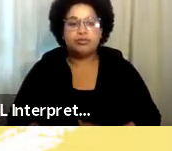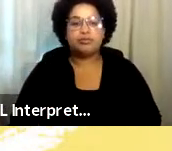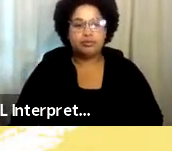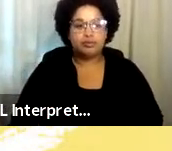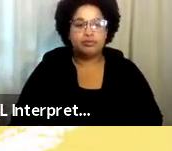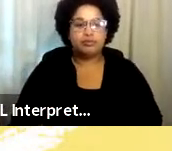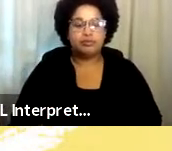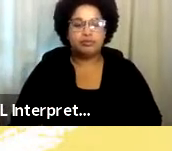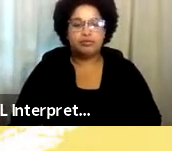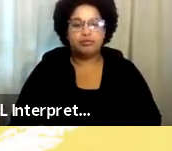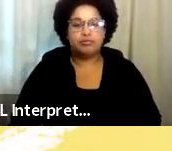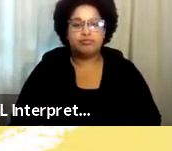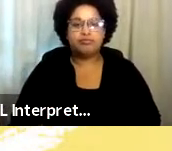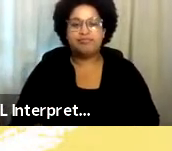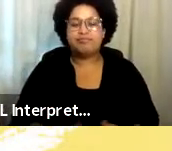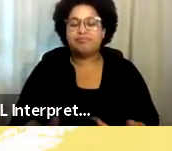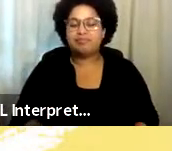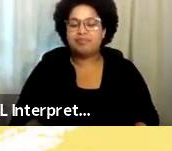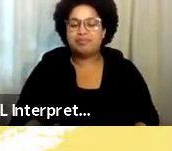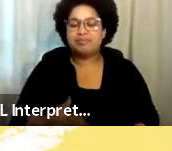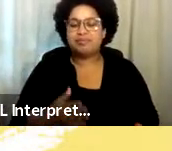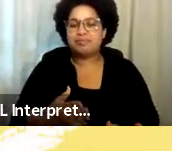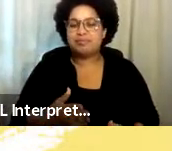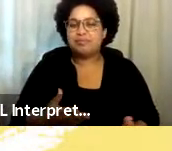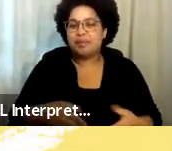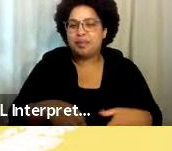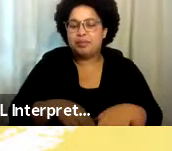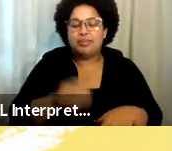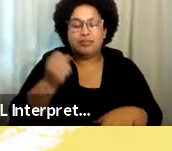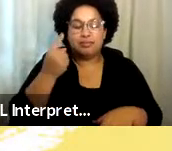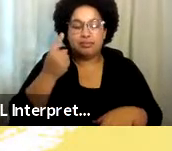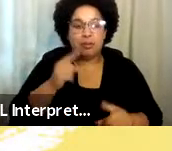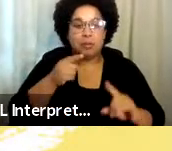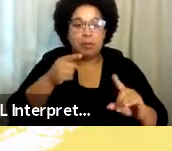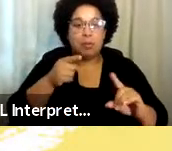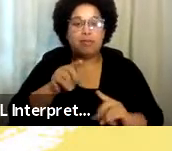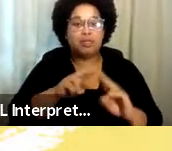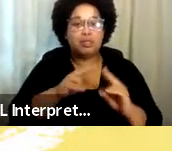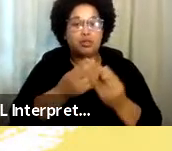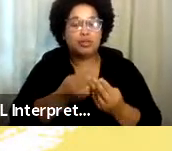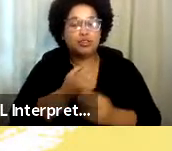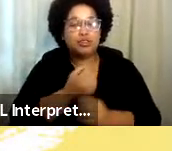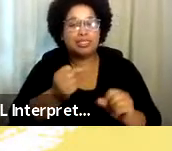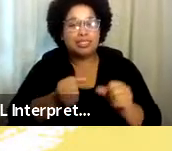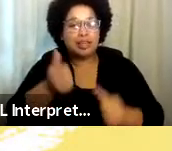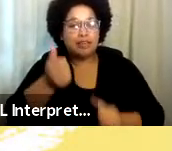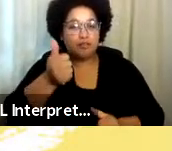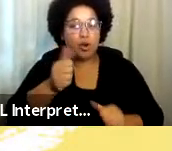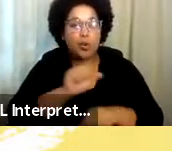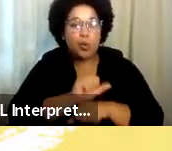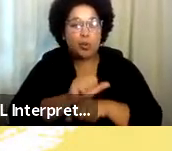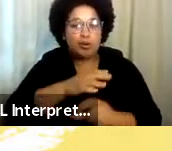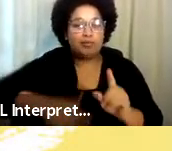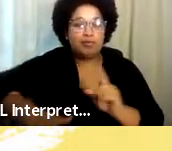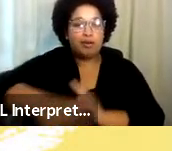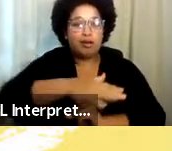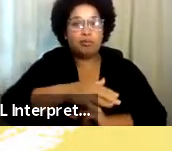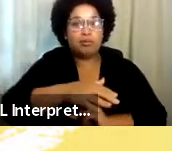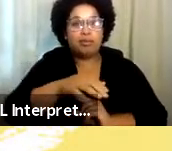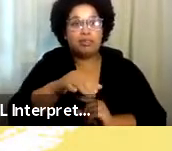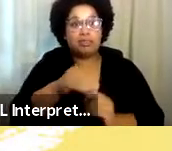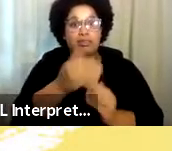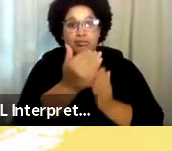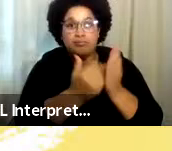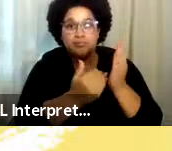So in closing, the union is committed to ensuring a safer work environment. And these standards assure you